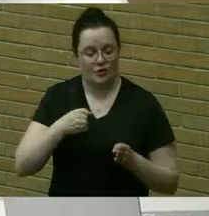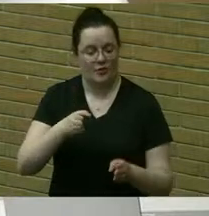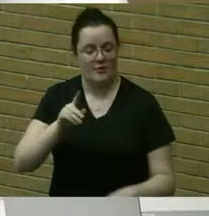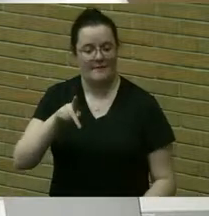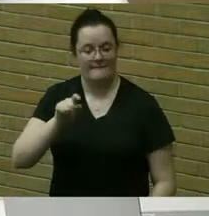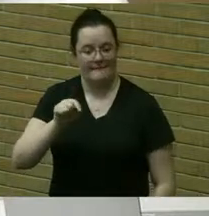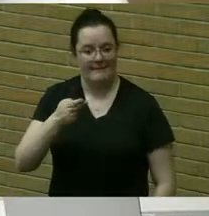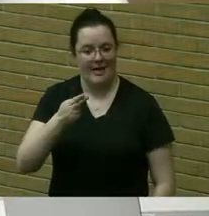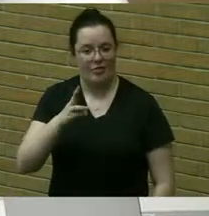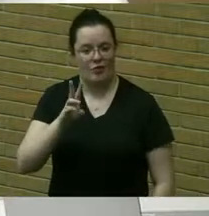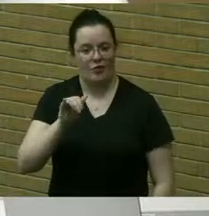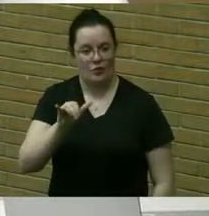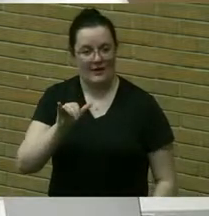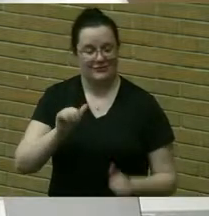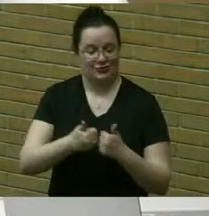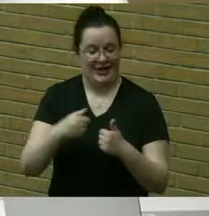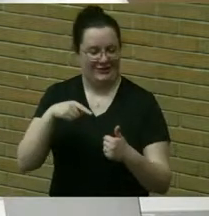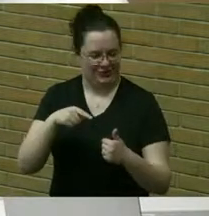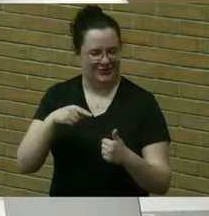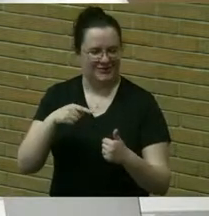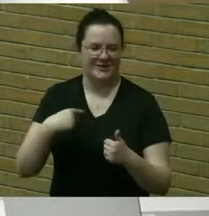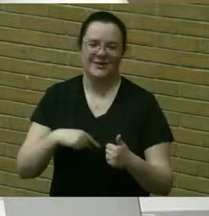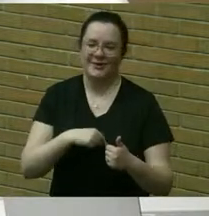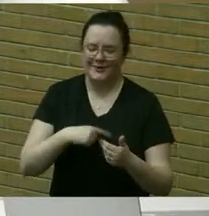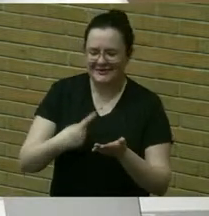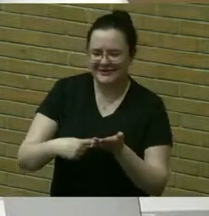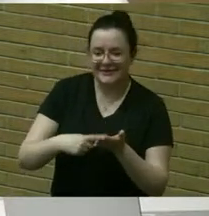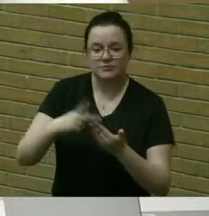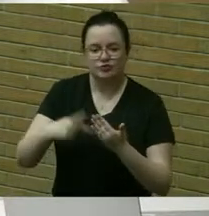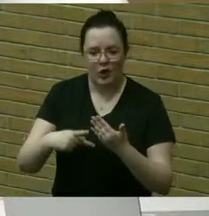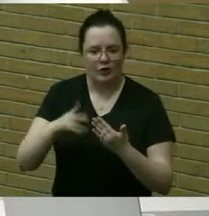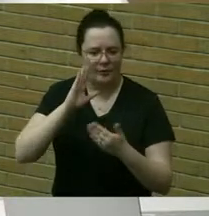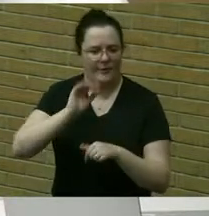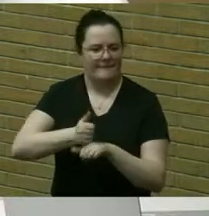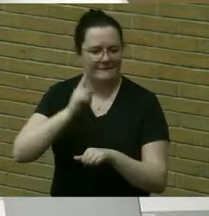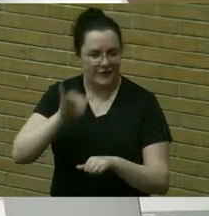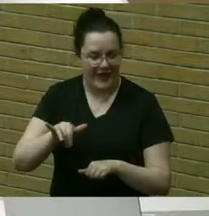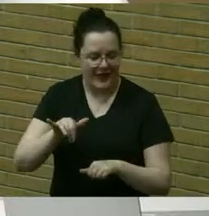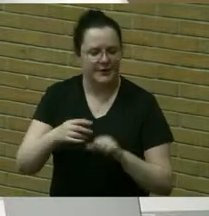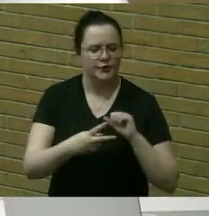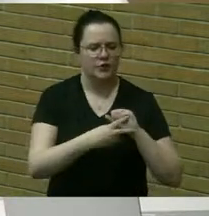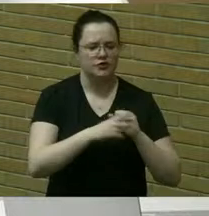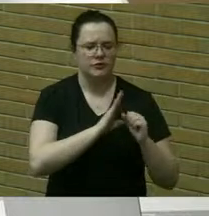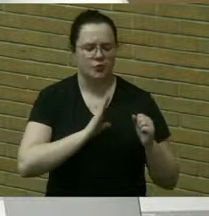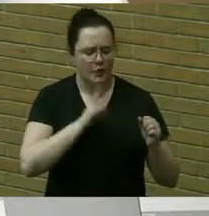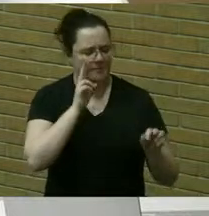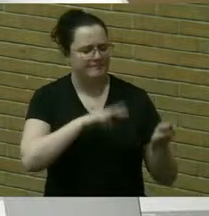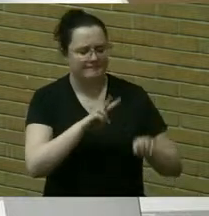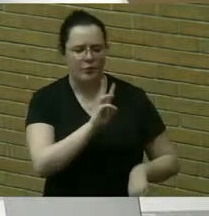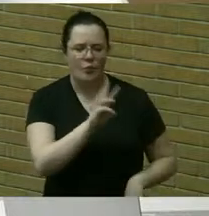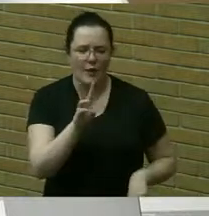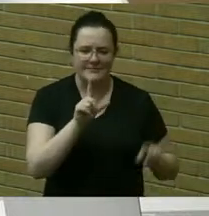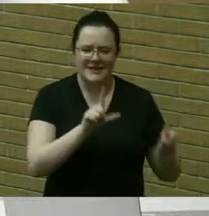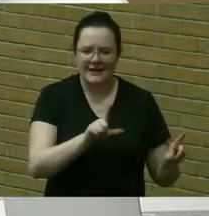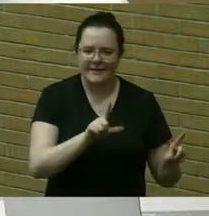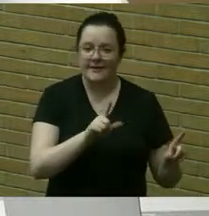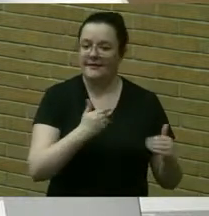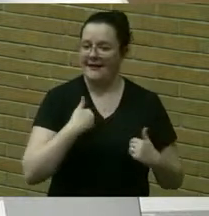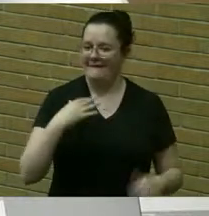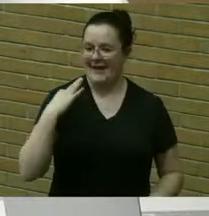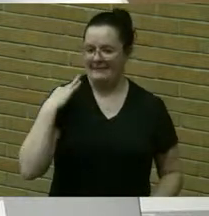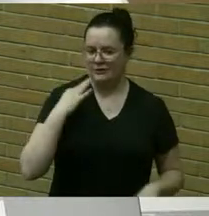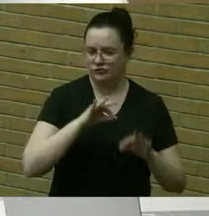the programming that will be implemented the conservation board is reviewing website content and application form for resident